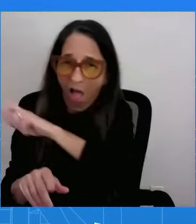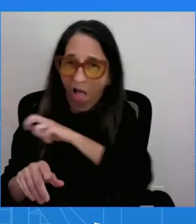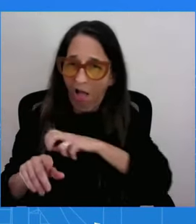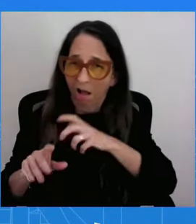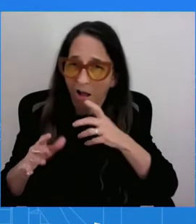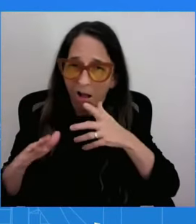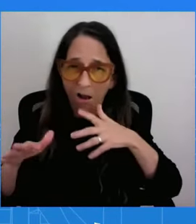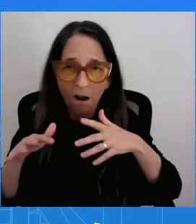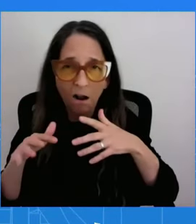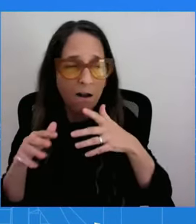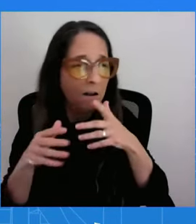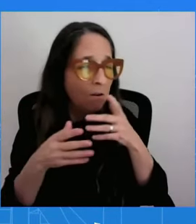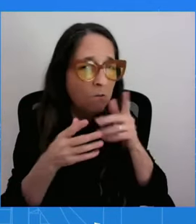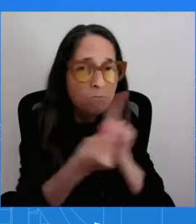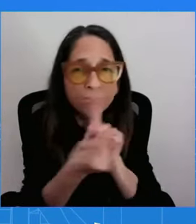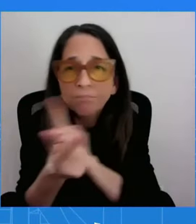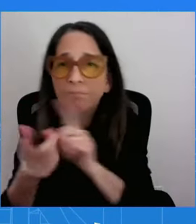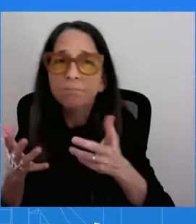it's health care, economy,